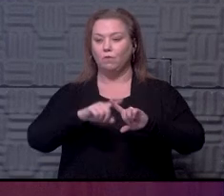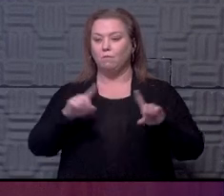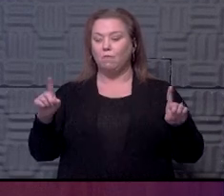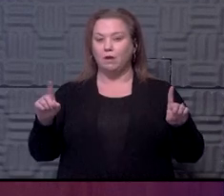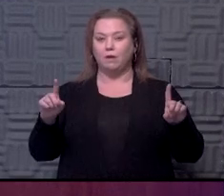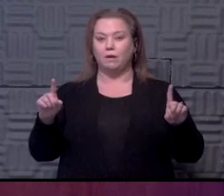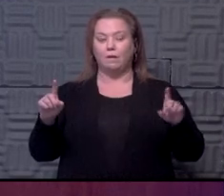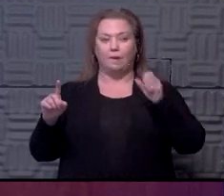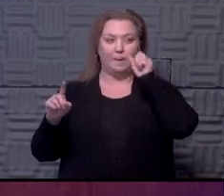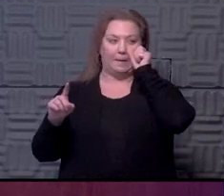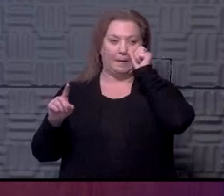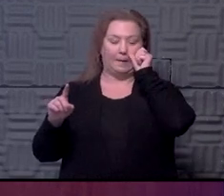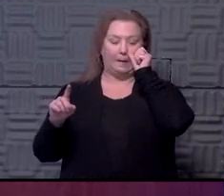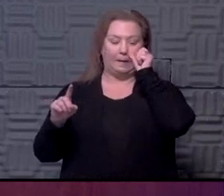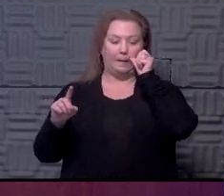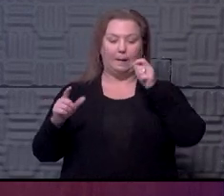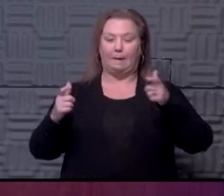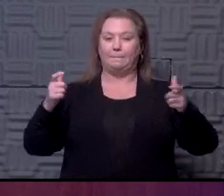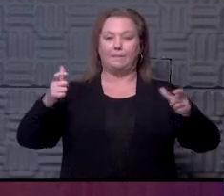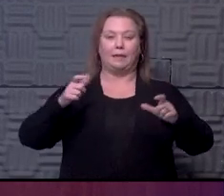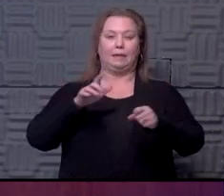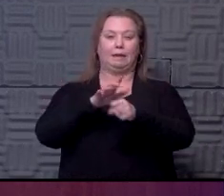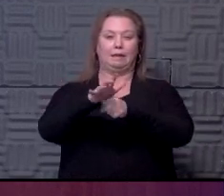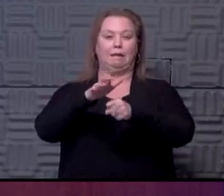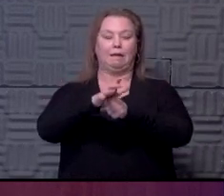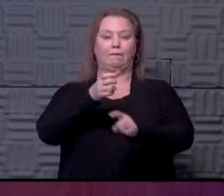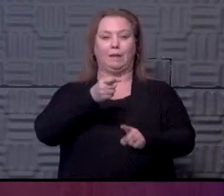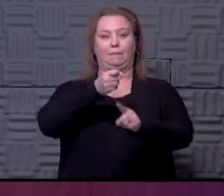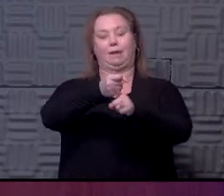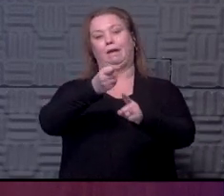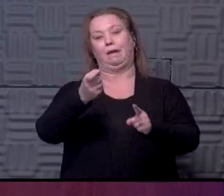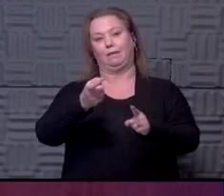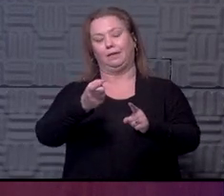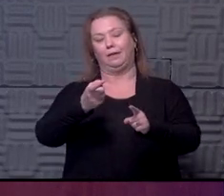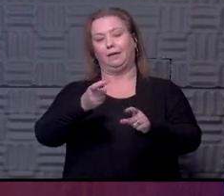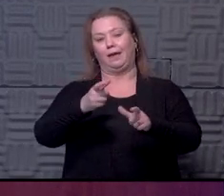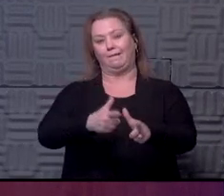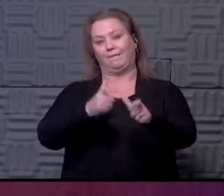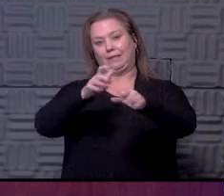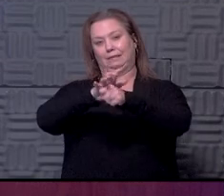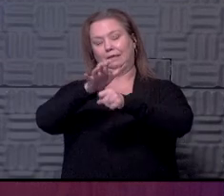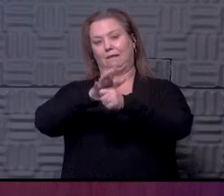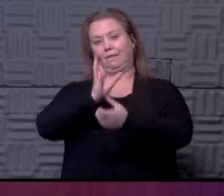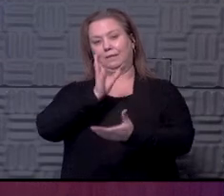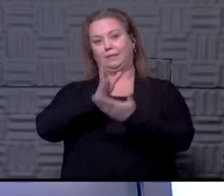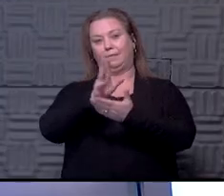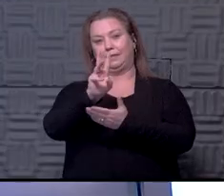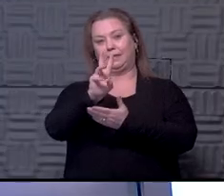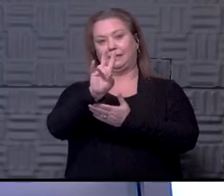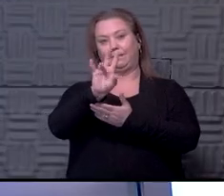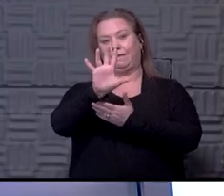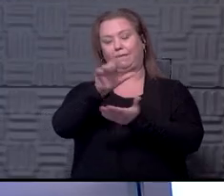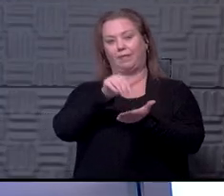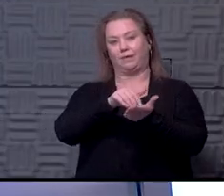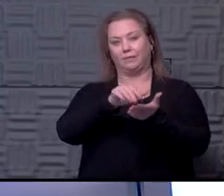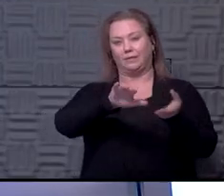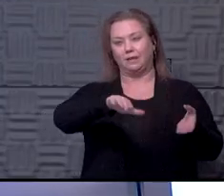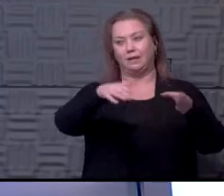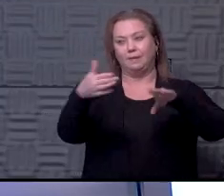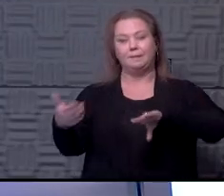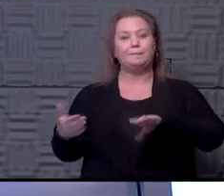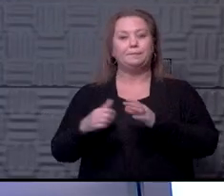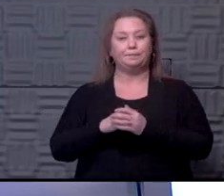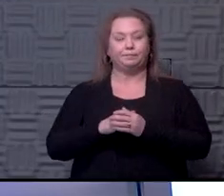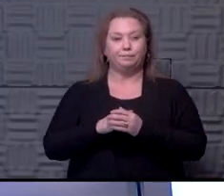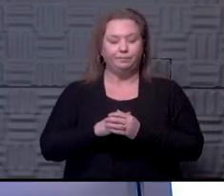it's not going to be a big enough impact fast enough to keep us from hitting that 675,000 number. And a couple things. know, those deaths